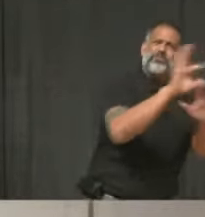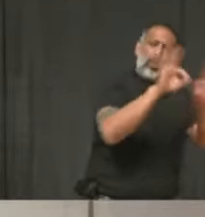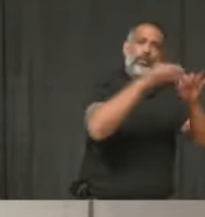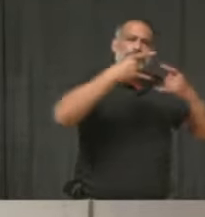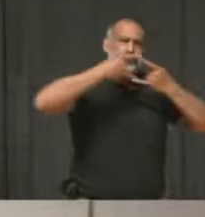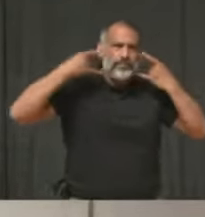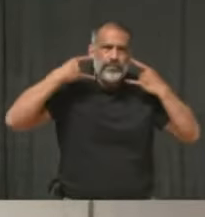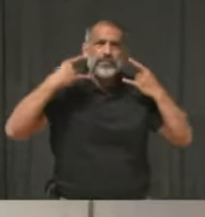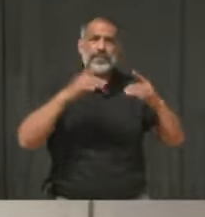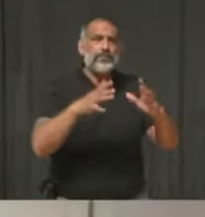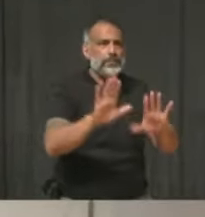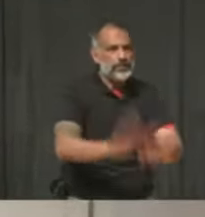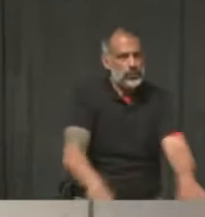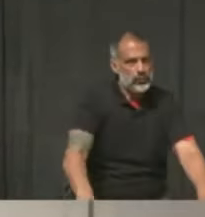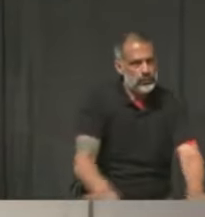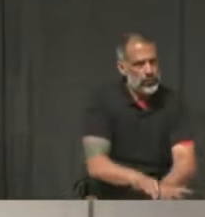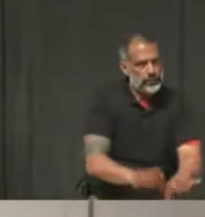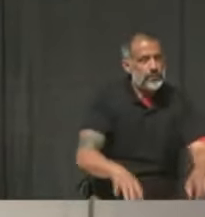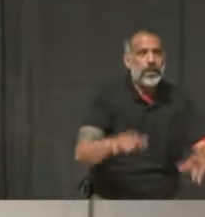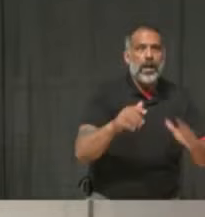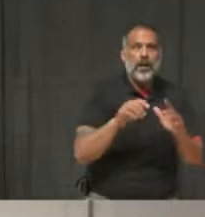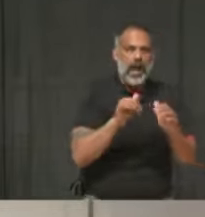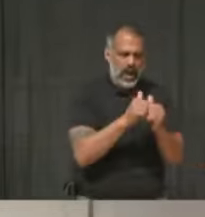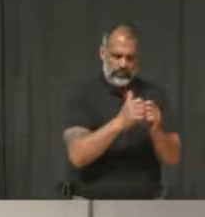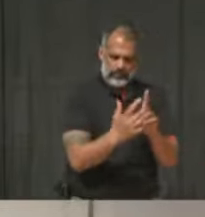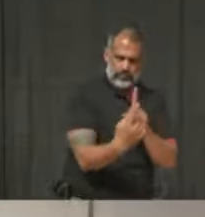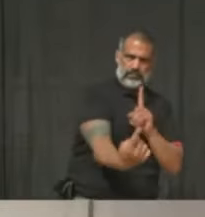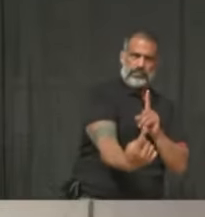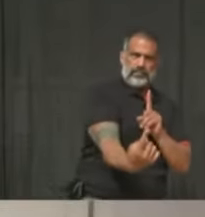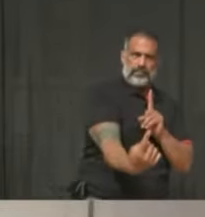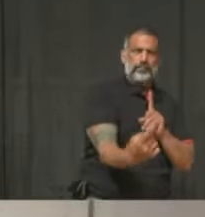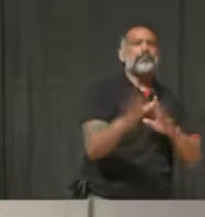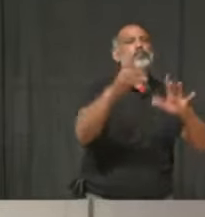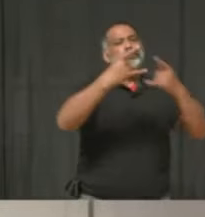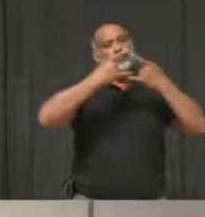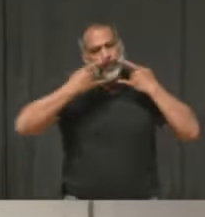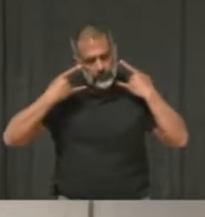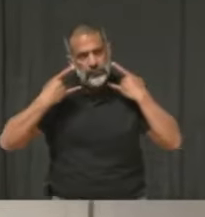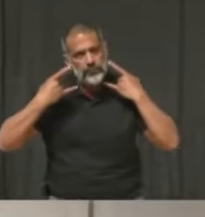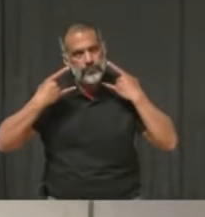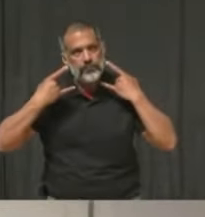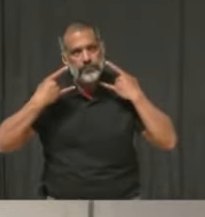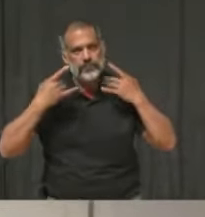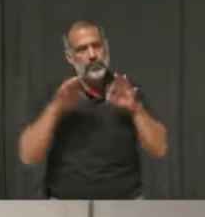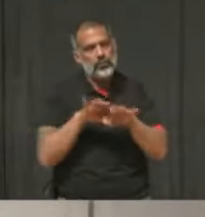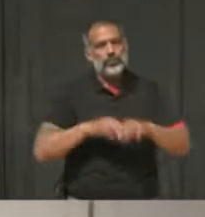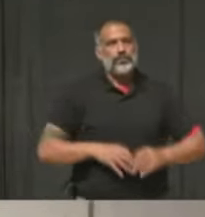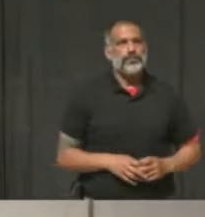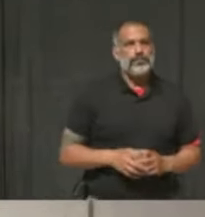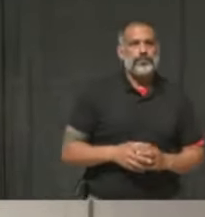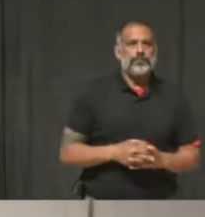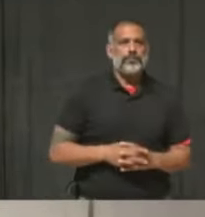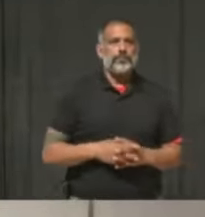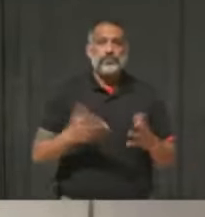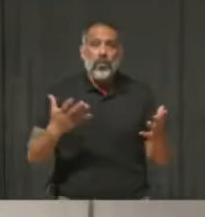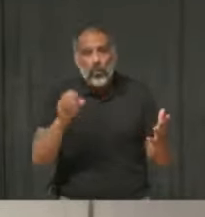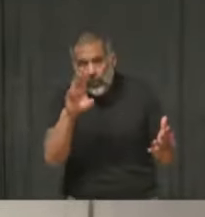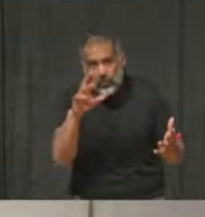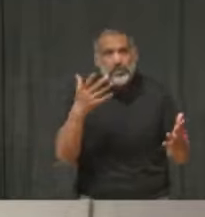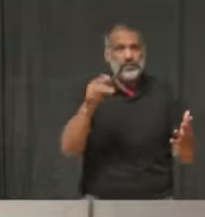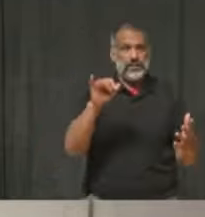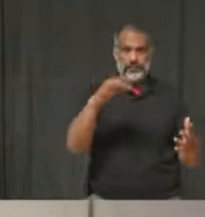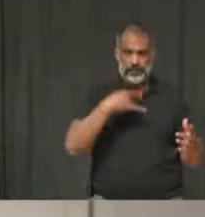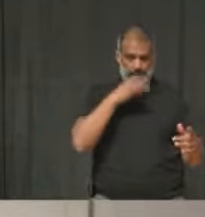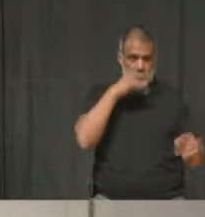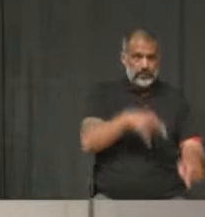can't stay two meters apart from each other. Again, what the conclusion then would be, have kids who are, you know, in